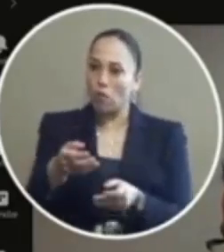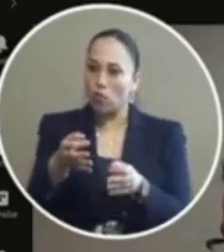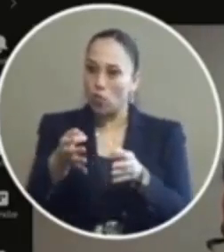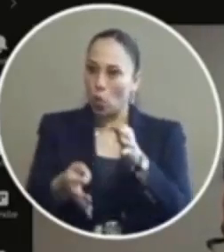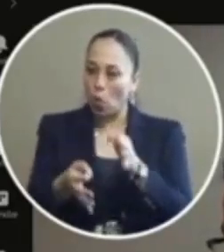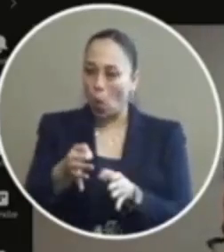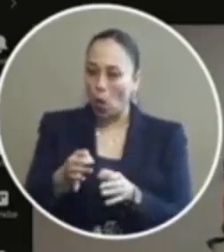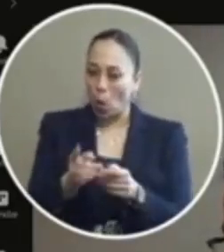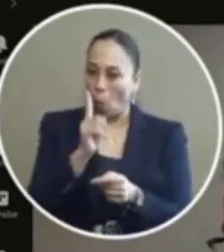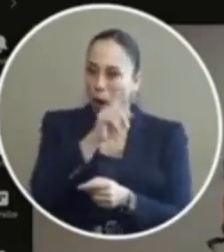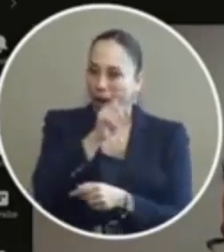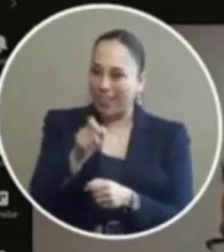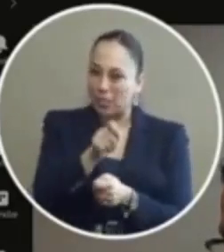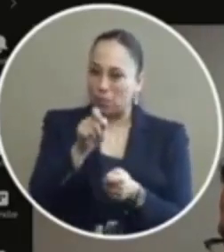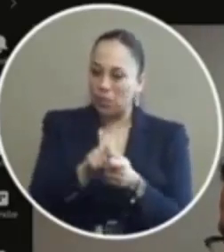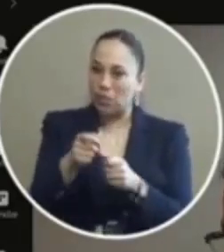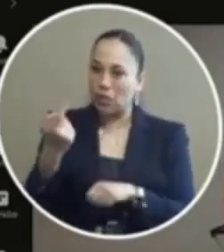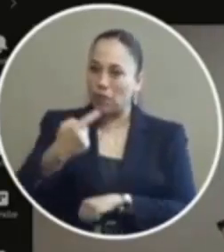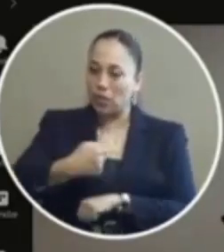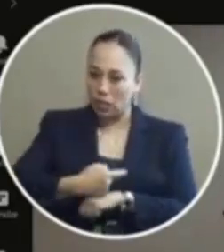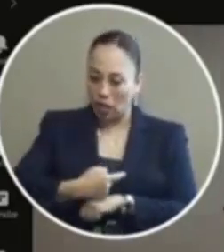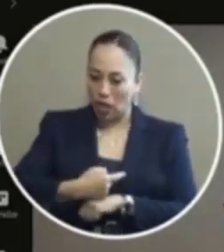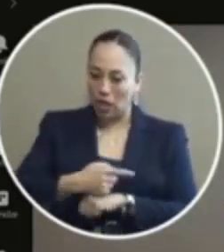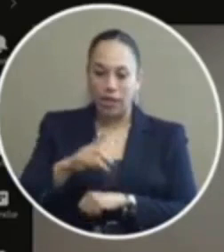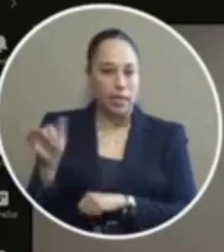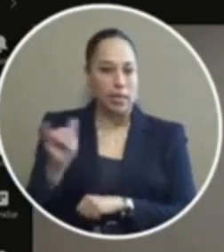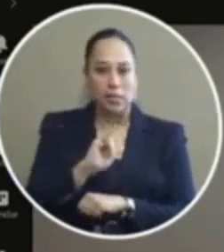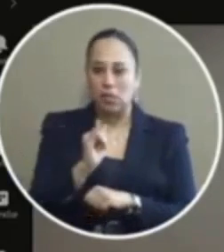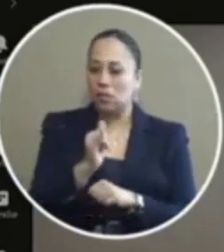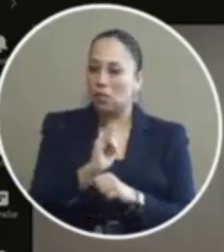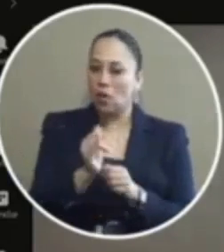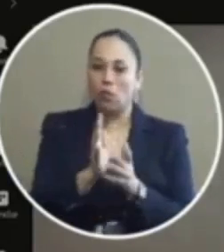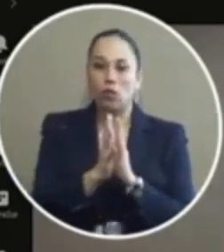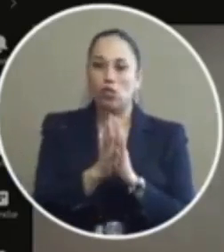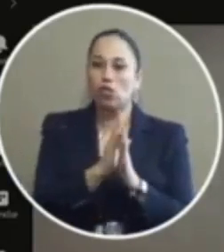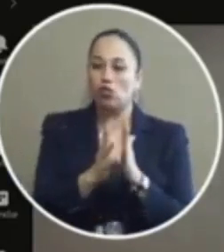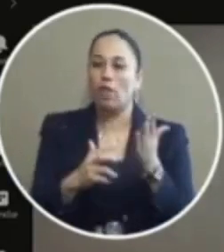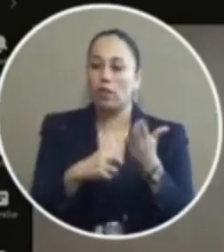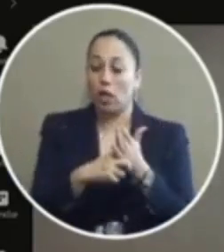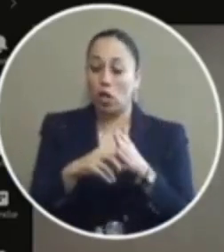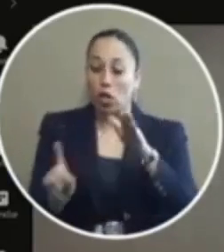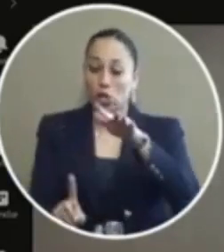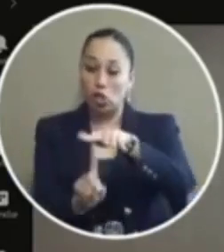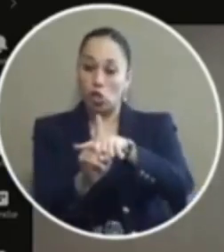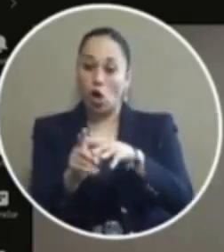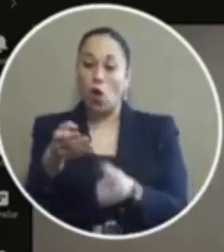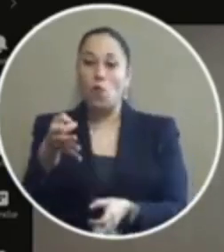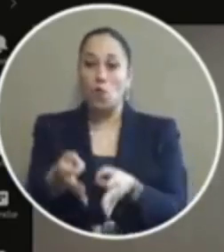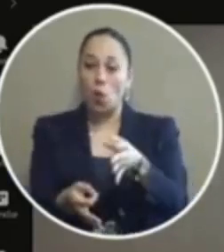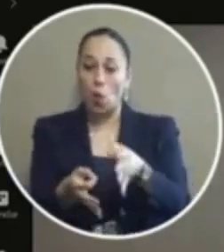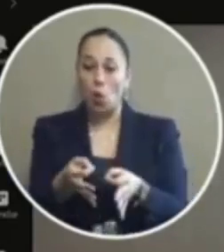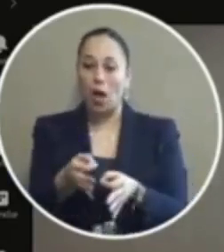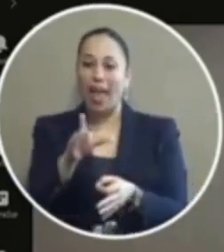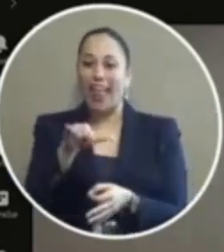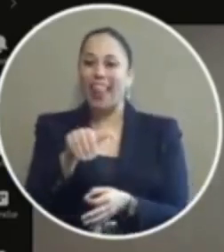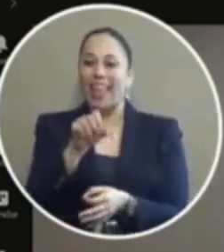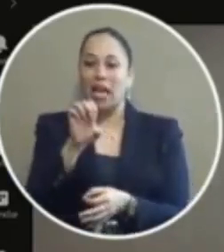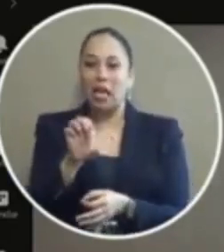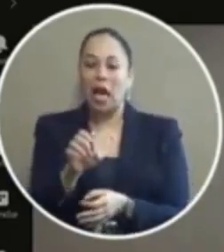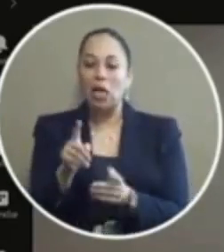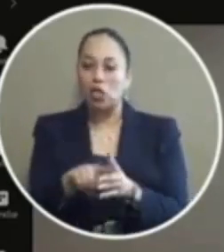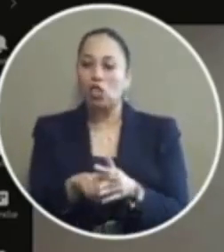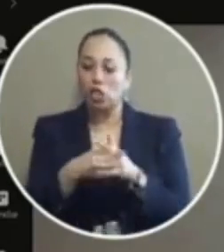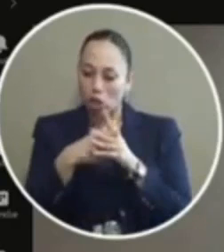particular date just like they would be on a traffic ticket when they show up for court then the case will start